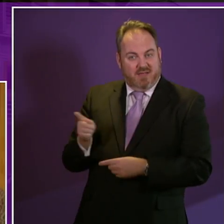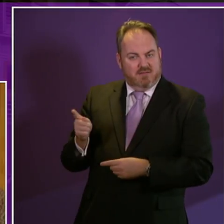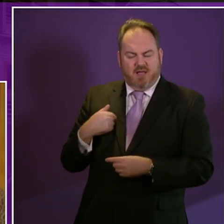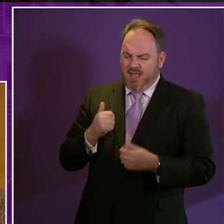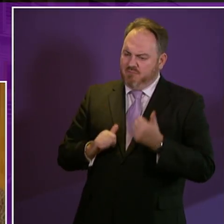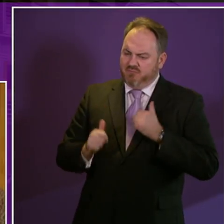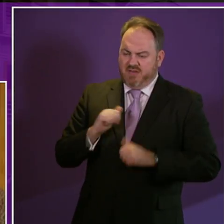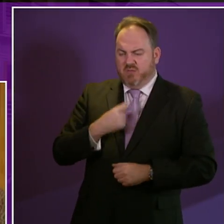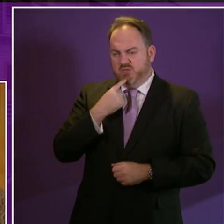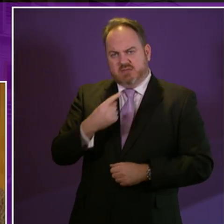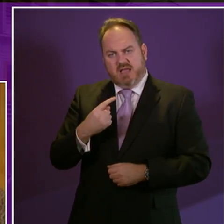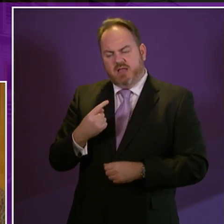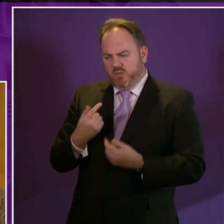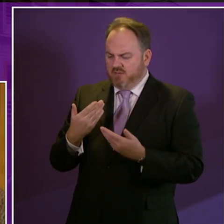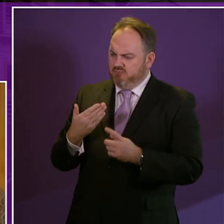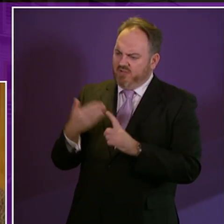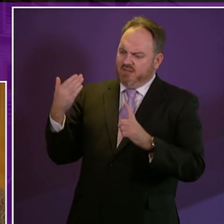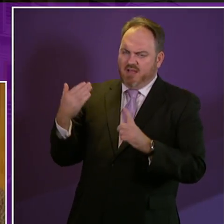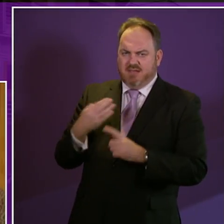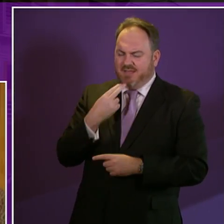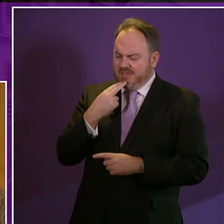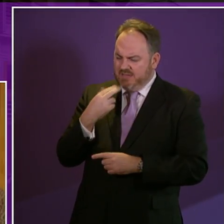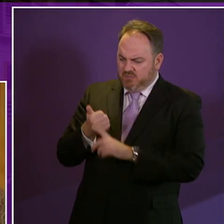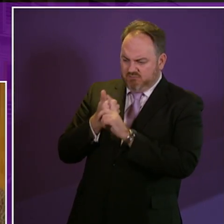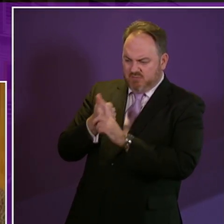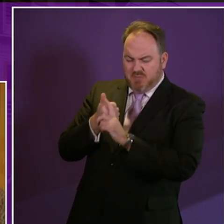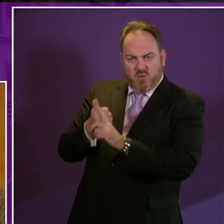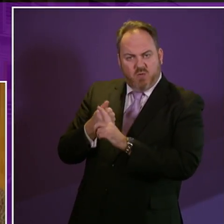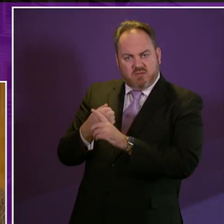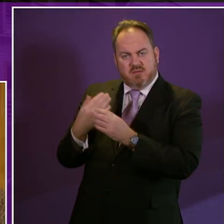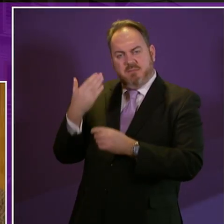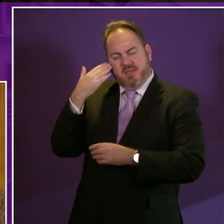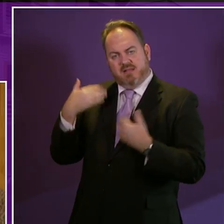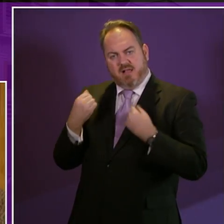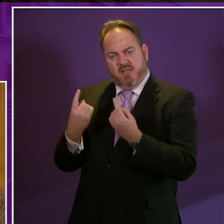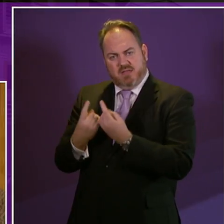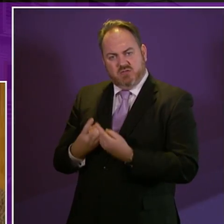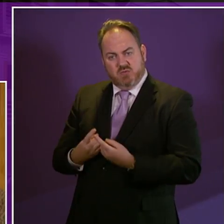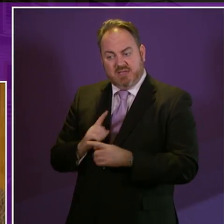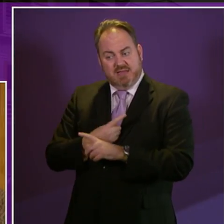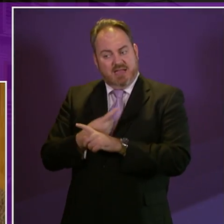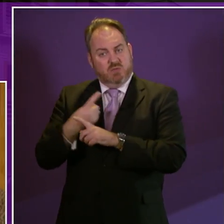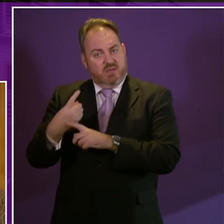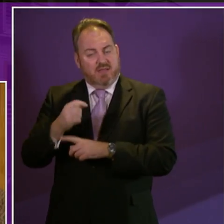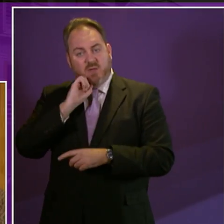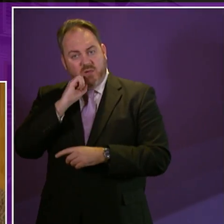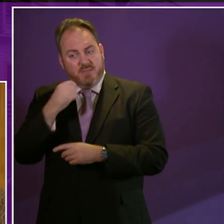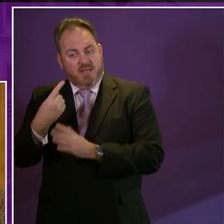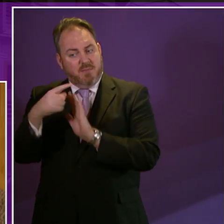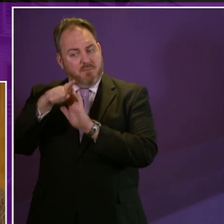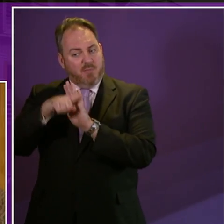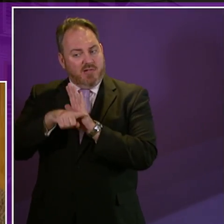recognised the importance of mental health and look forward to the publication of our policy next week and how this will be fleshed out